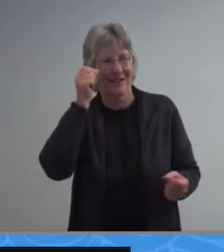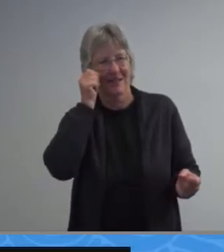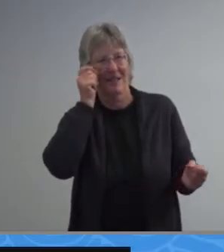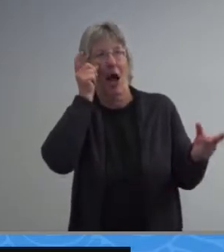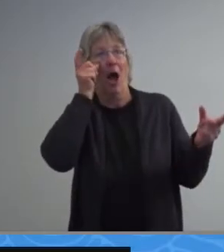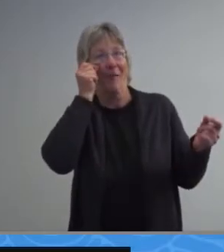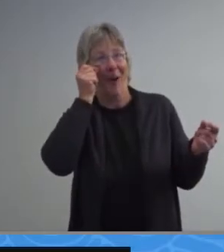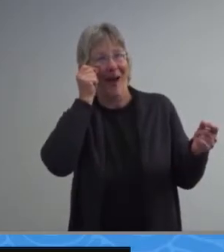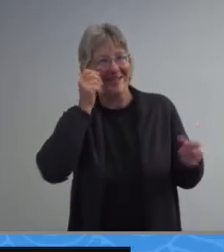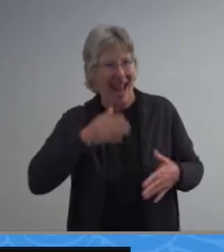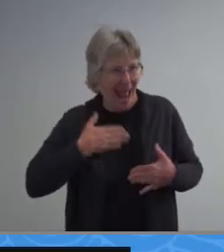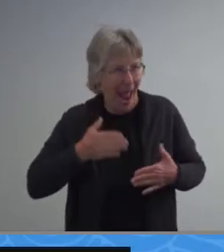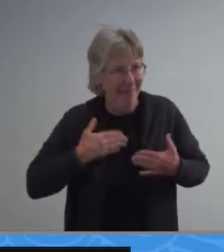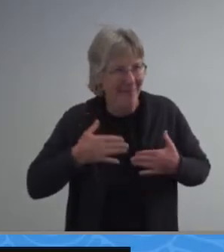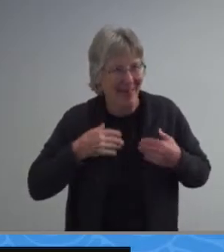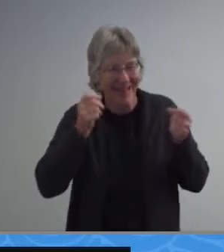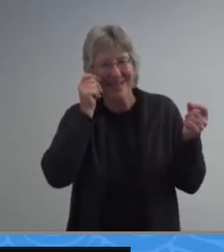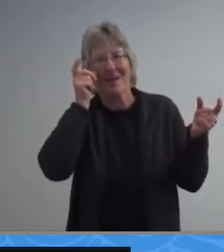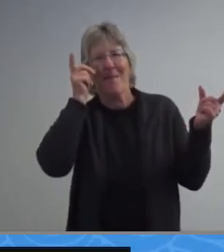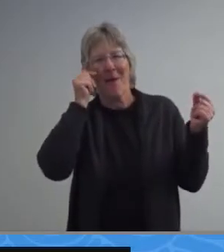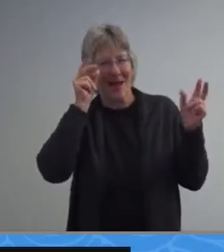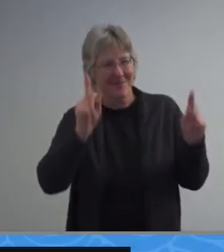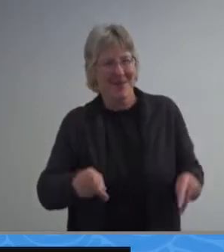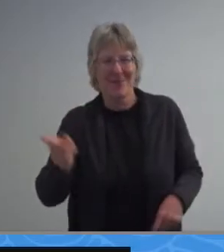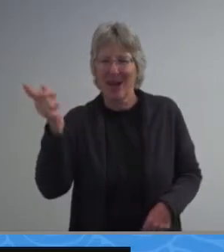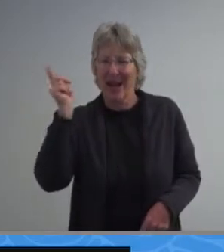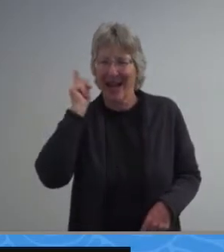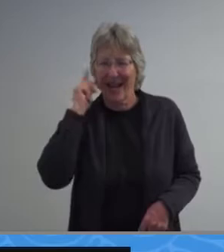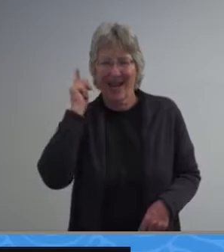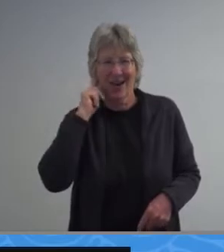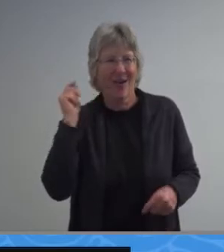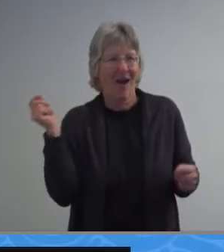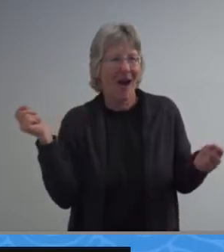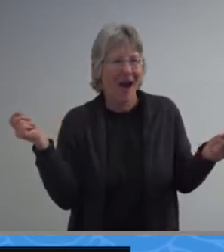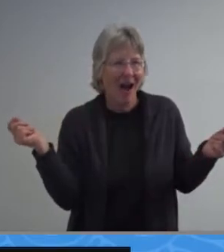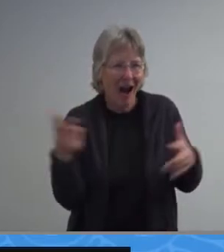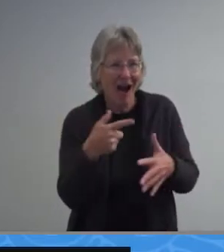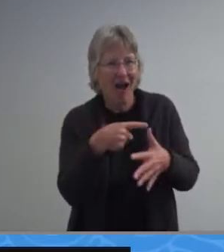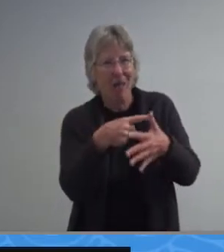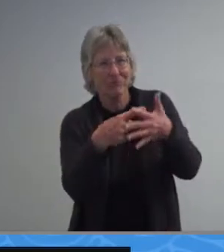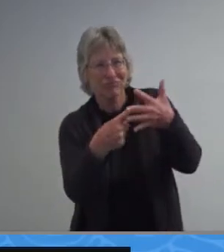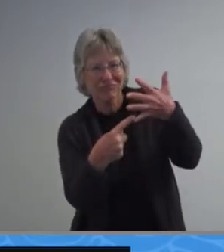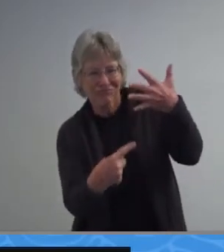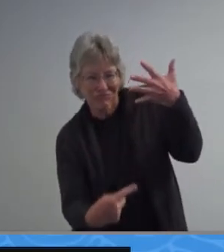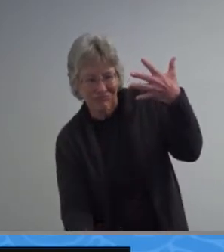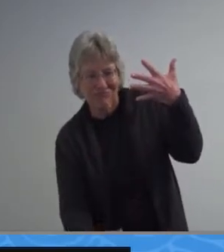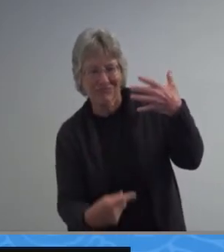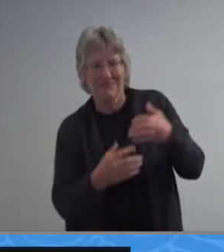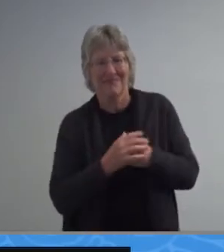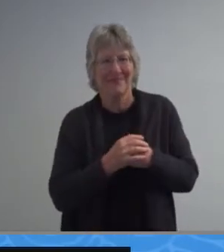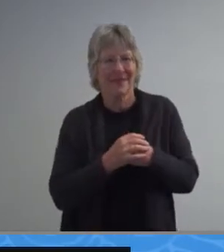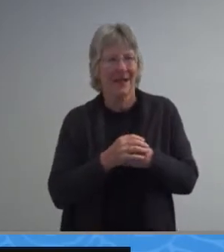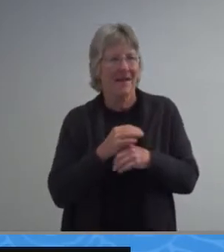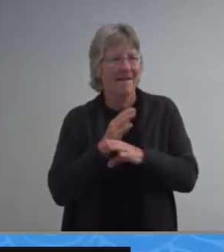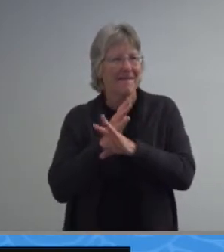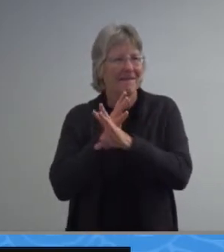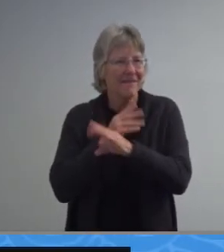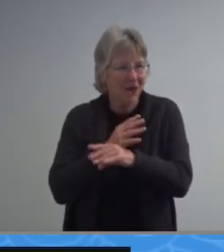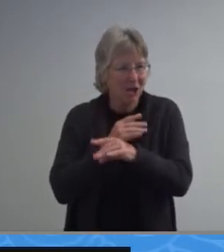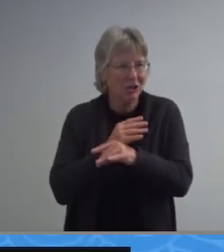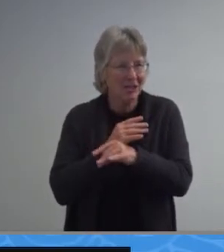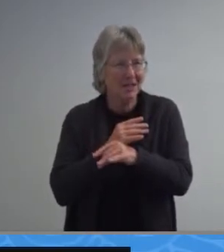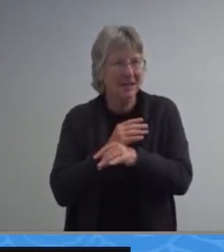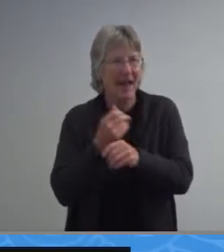happily surprised people to hear about all that's going on virtually and